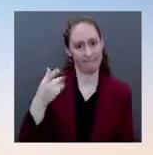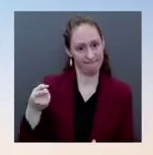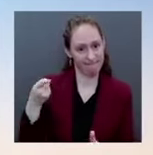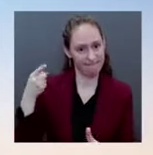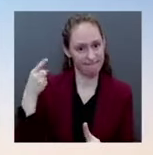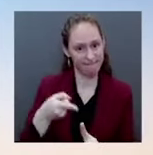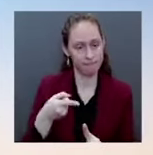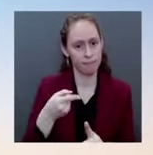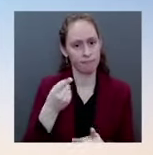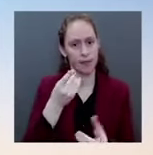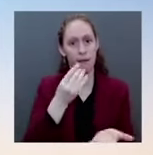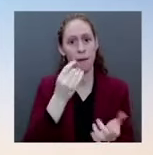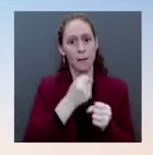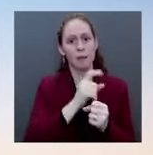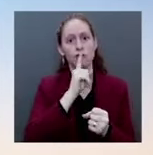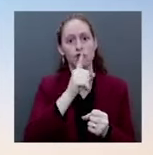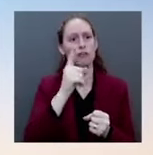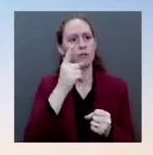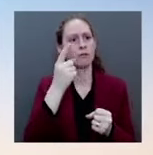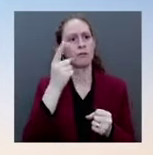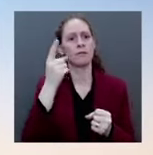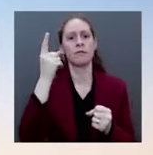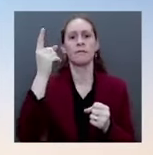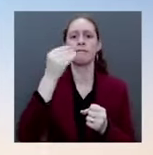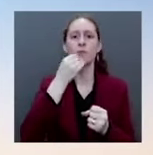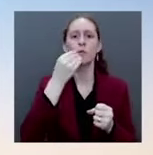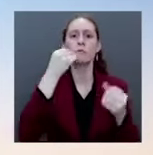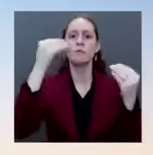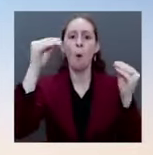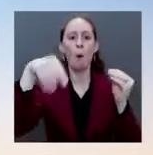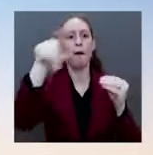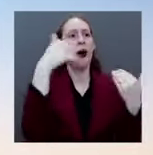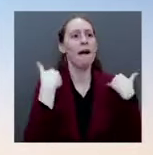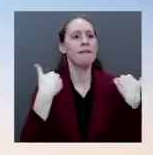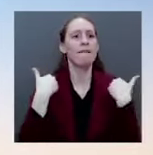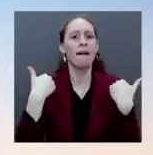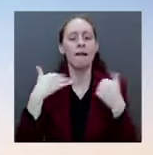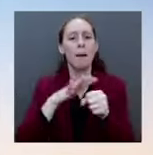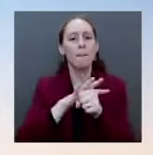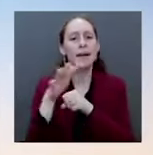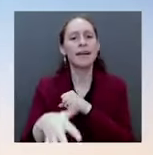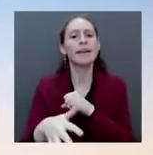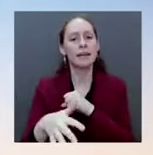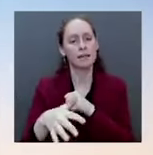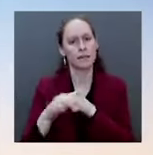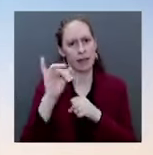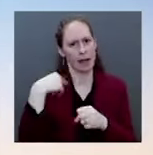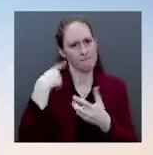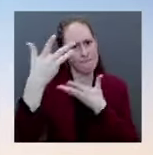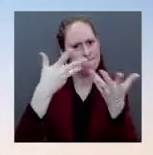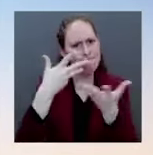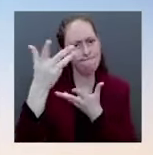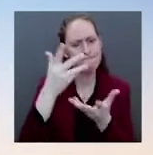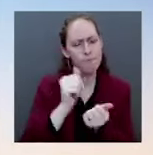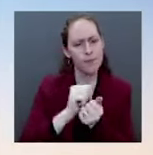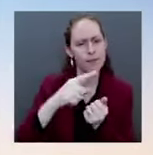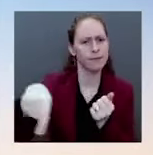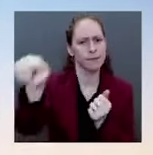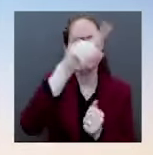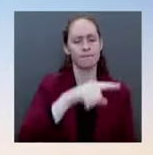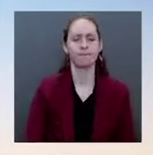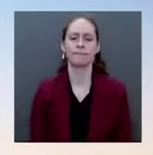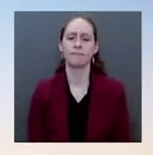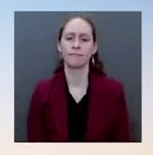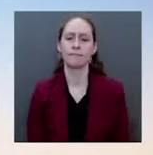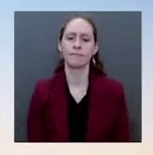we have seen over the course of this fall, we've seen concerns about product shortages in particular categories and